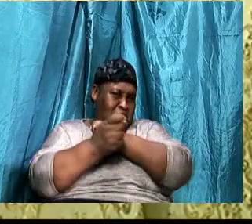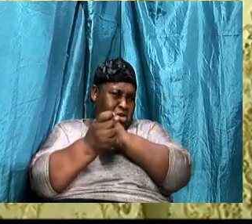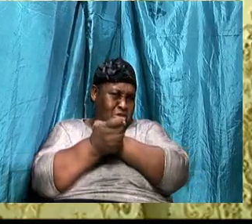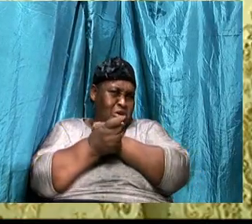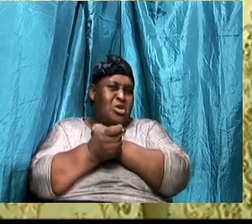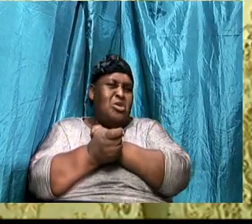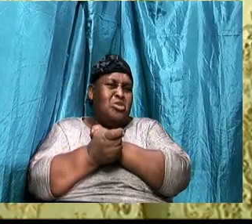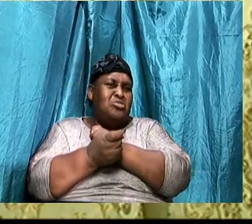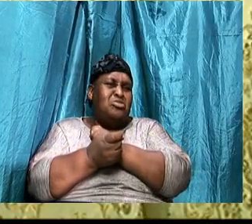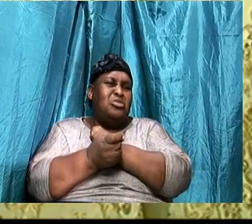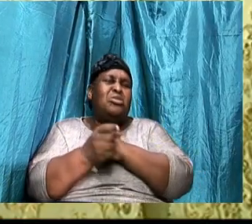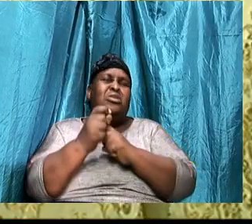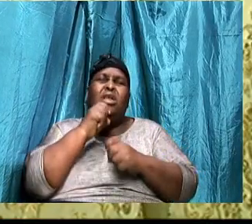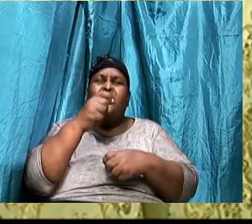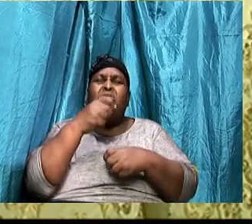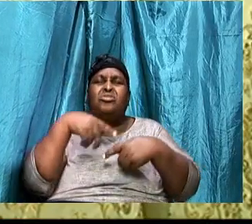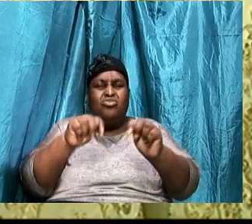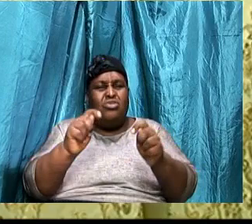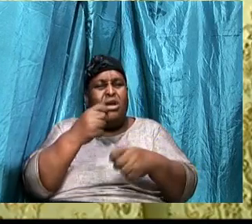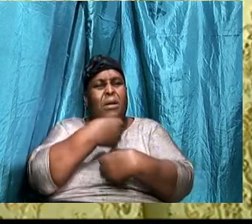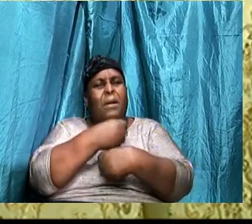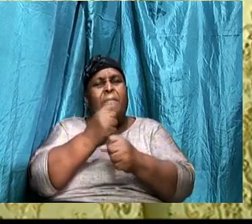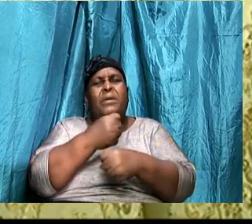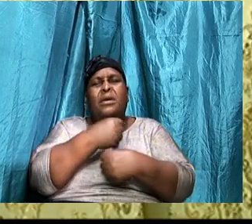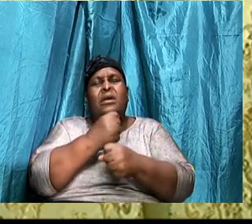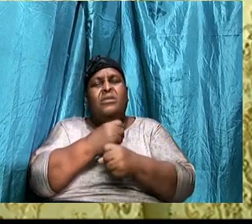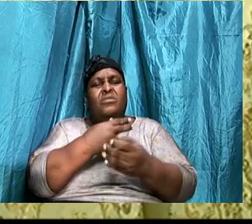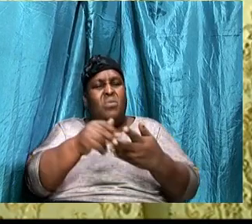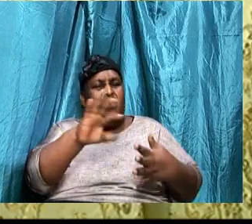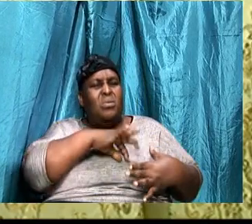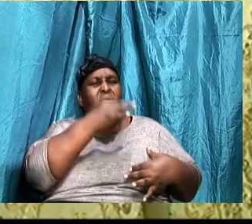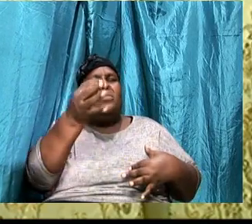accomplish what He wants to accomplish in you.